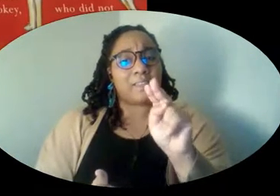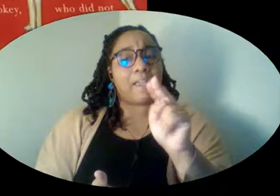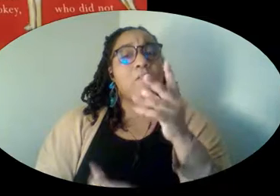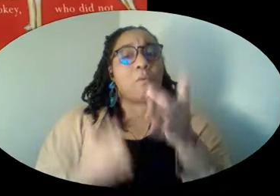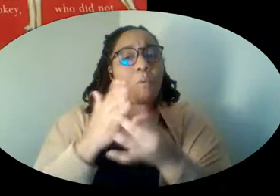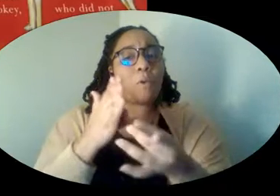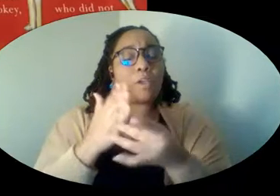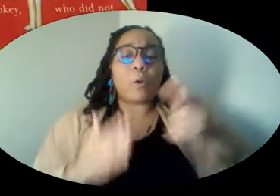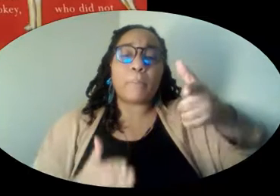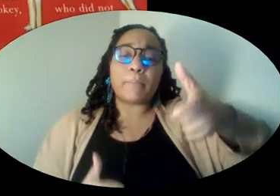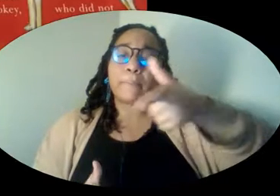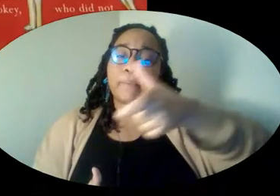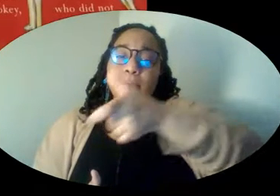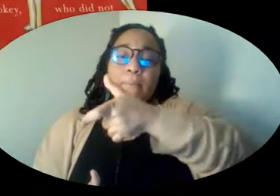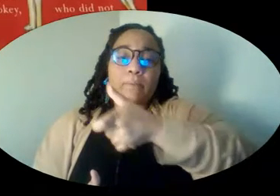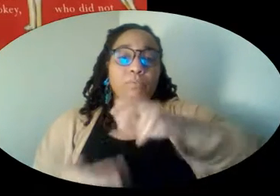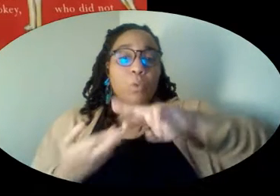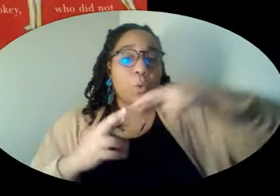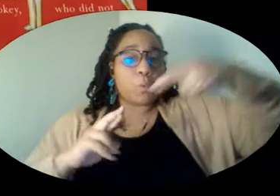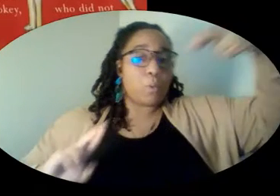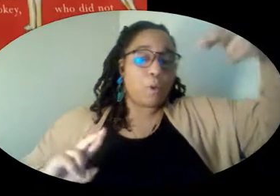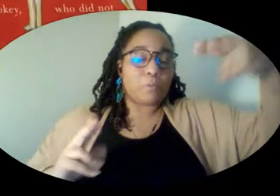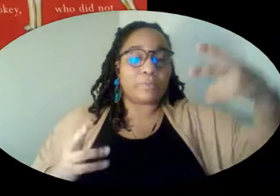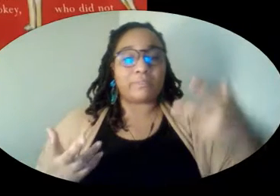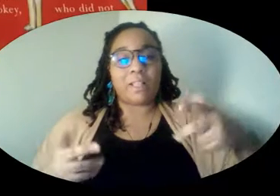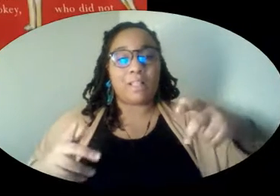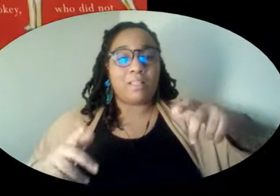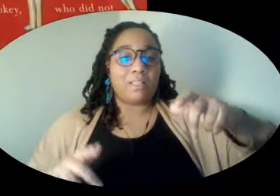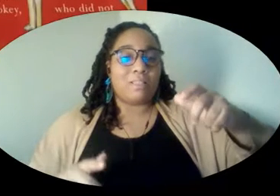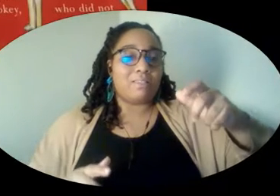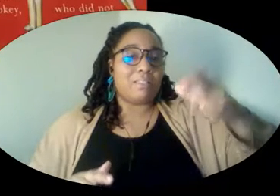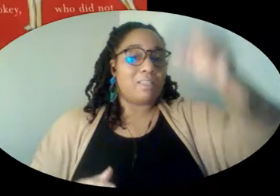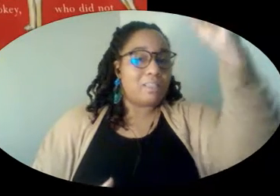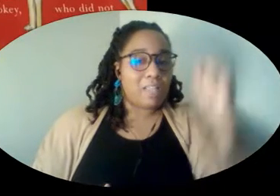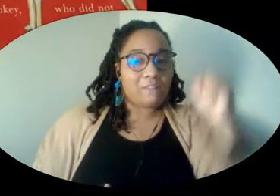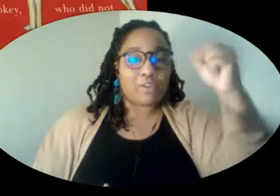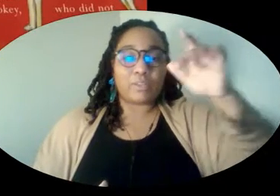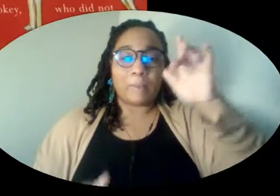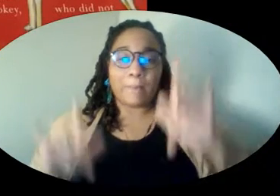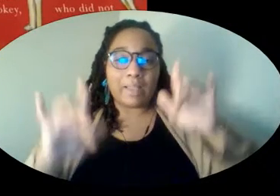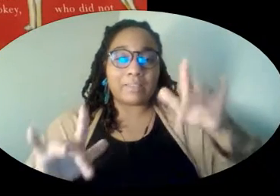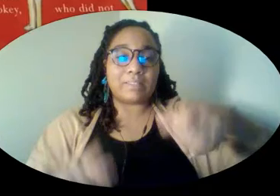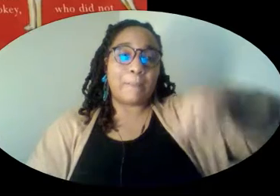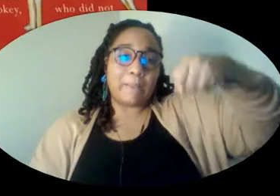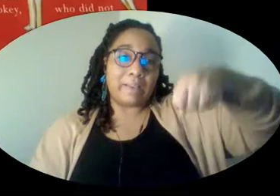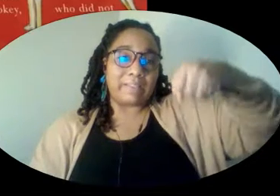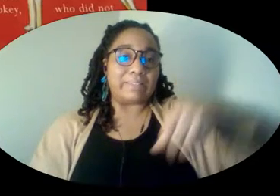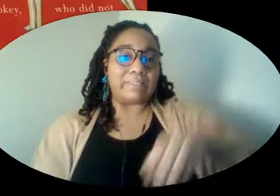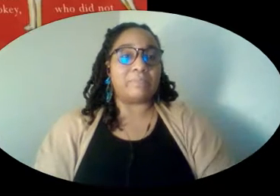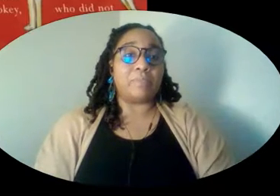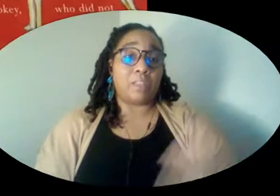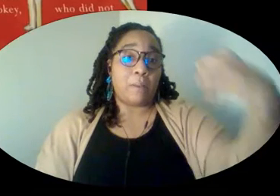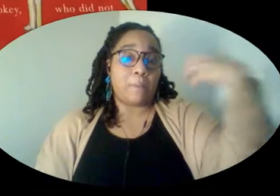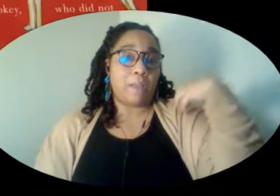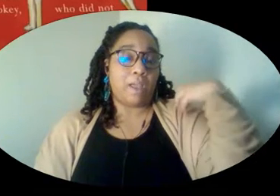squeaks, ropes called lines, and lots of levers, buttons, and buckets. There was a